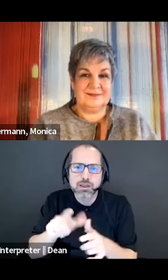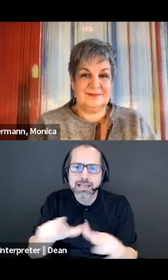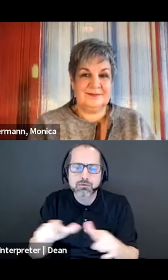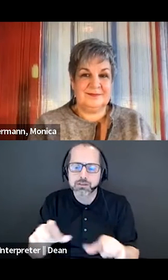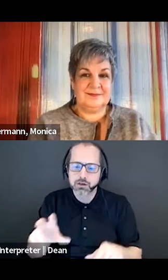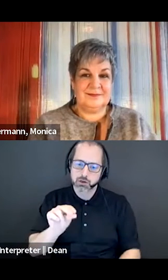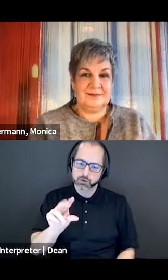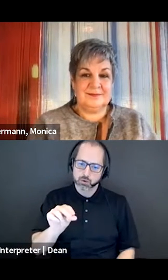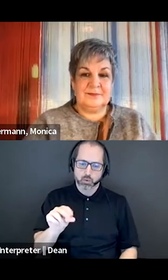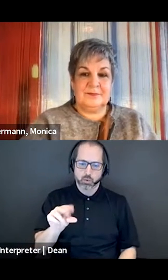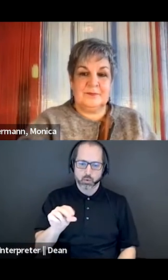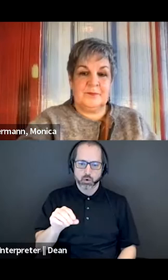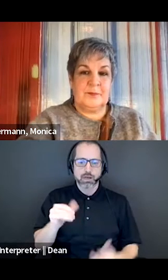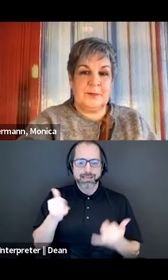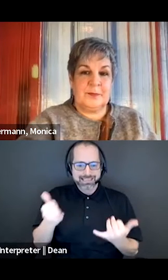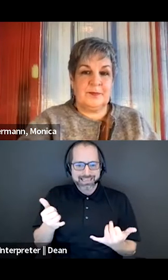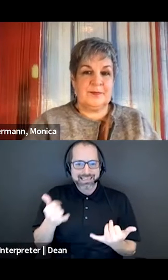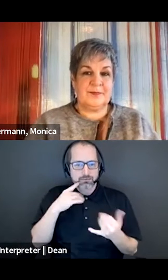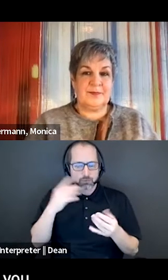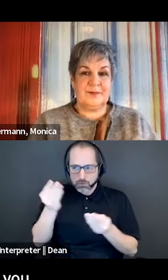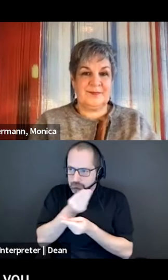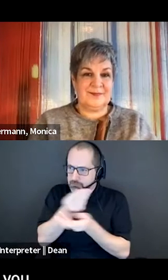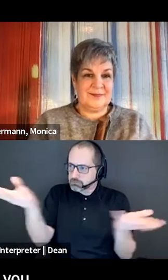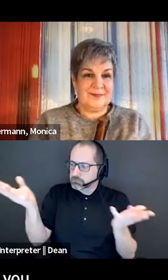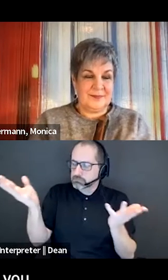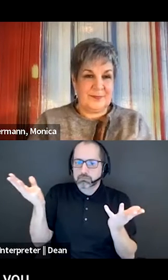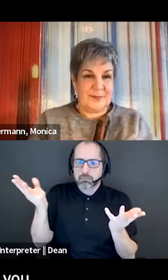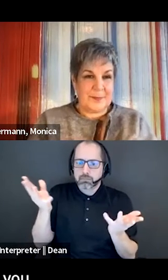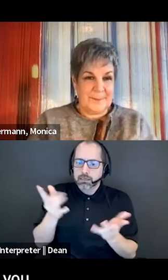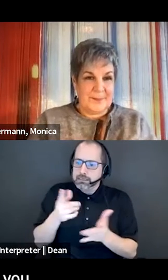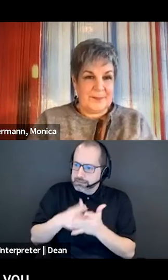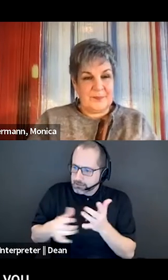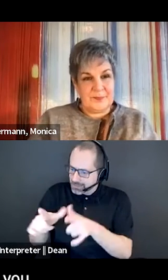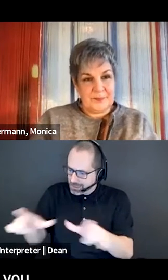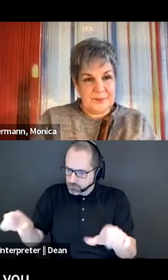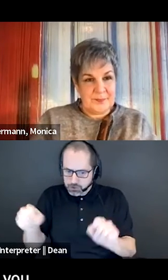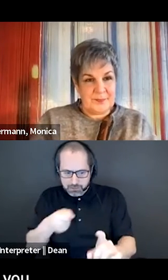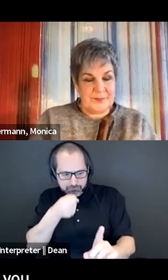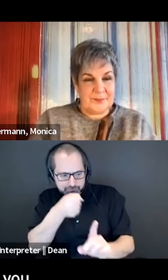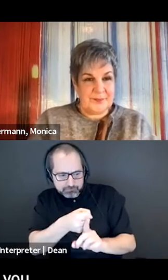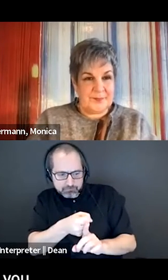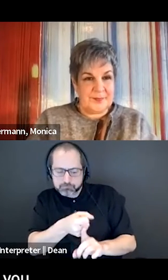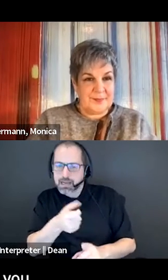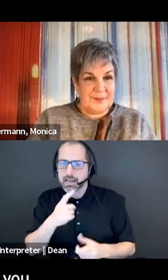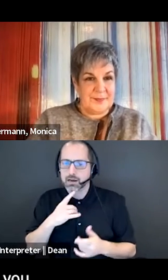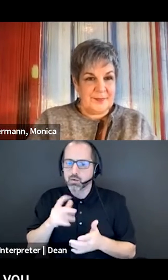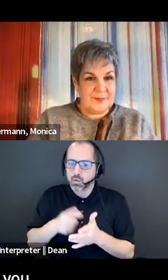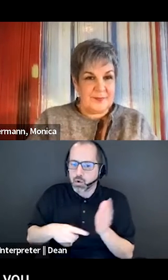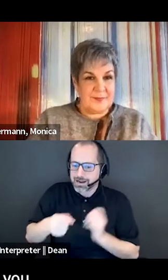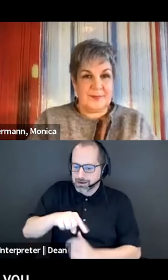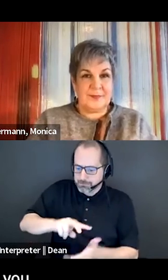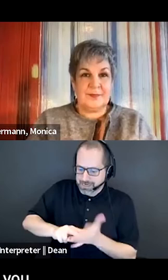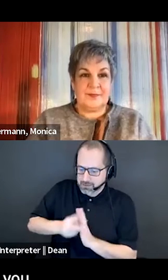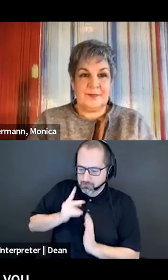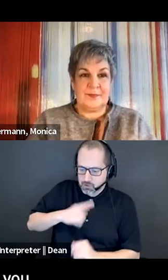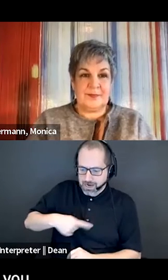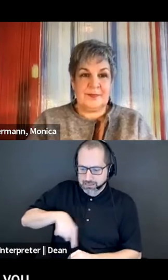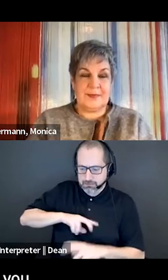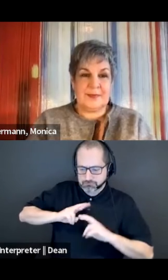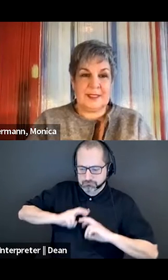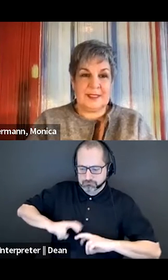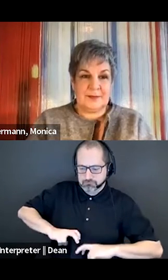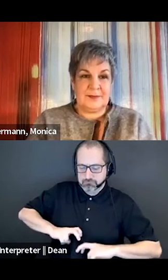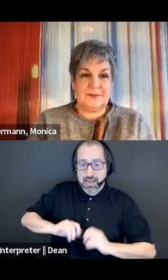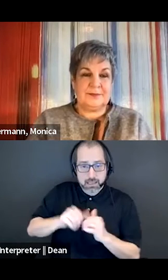of the impacts of language, to talk about what language means to us, and to give you some insight into how you can